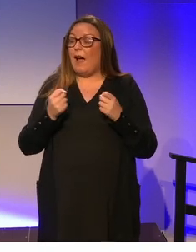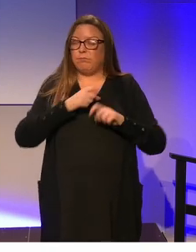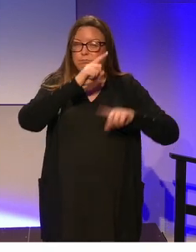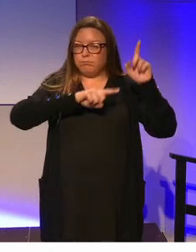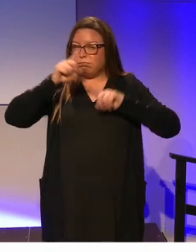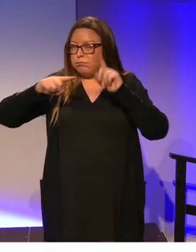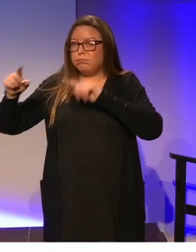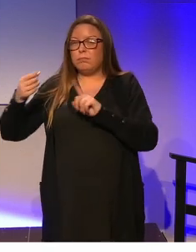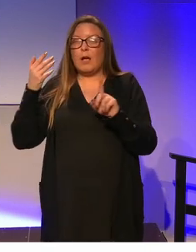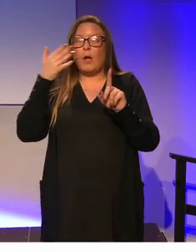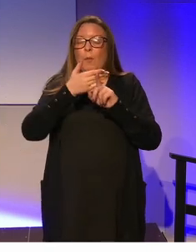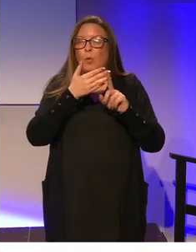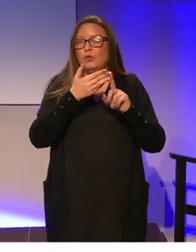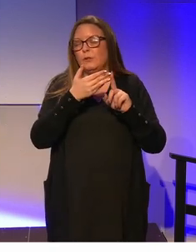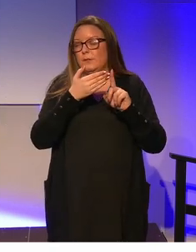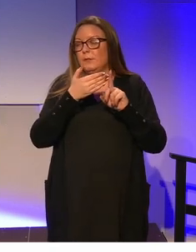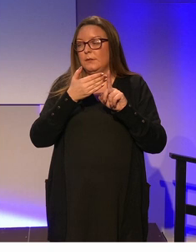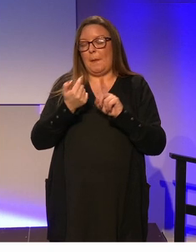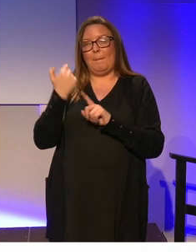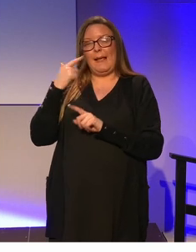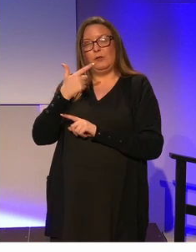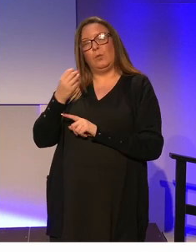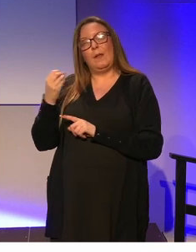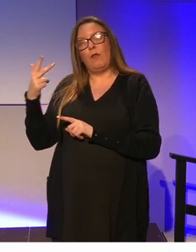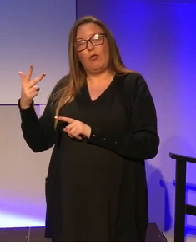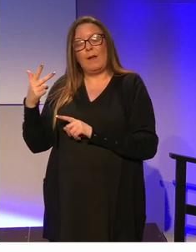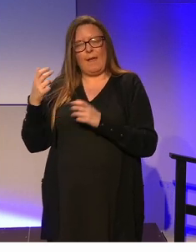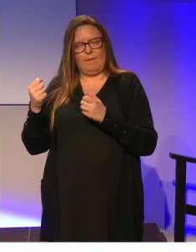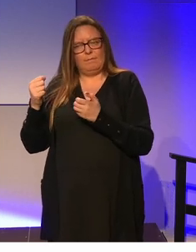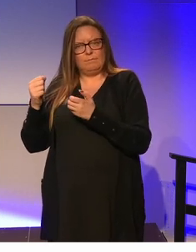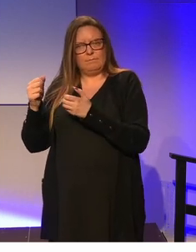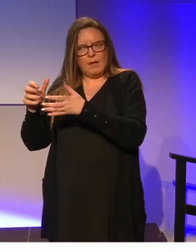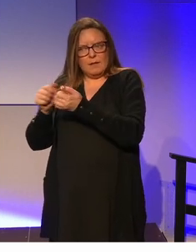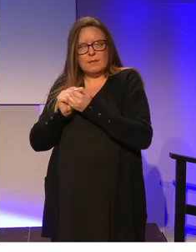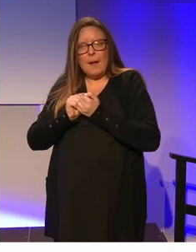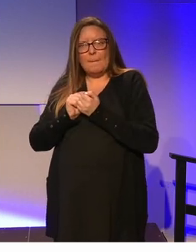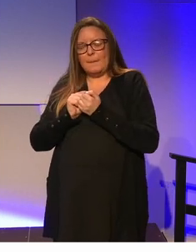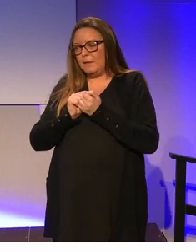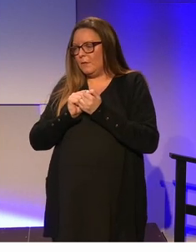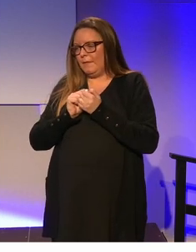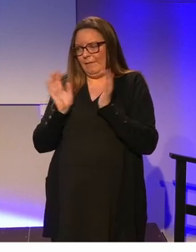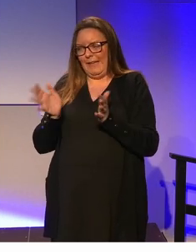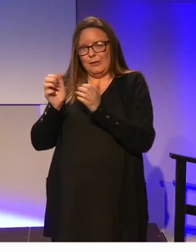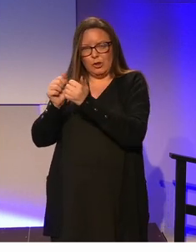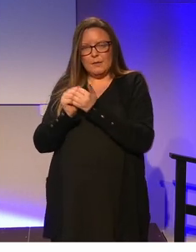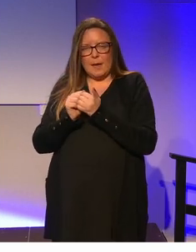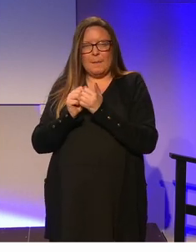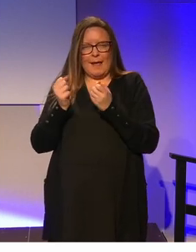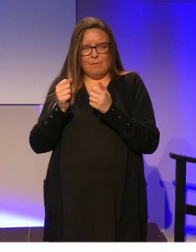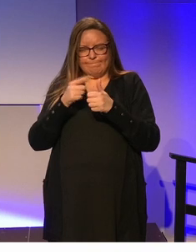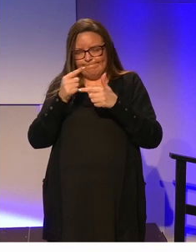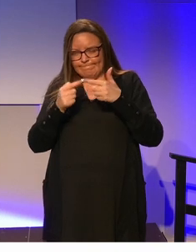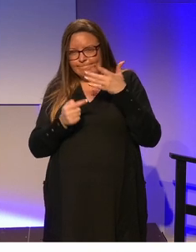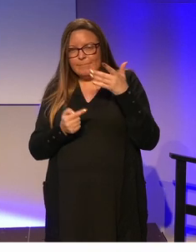2003 we were identified as adopting and you can see that there were in you know a number of different